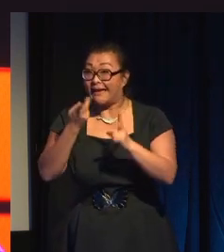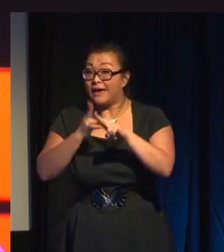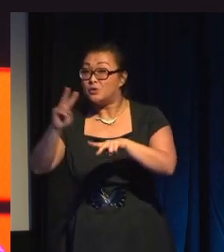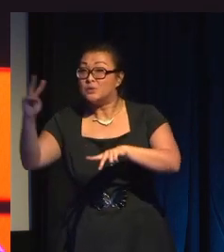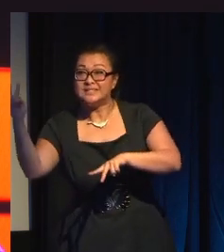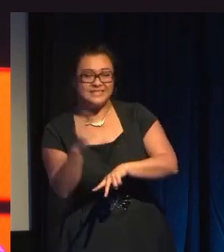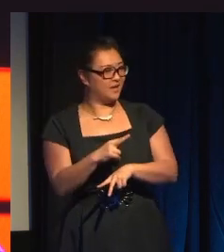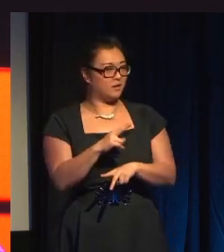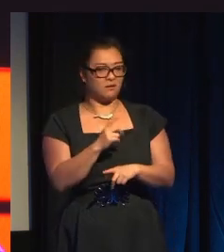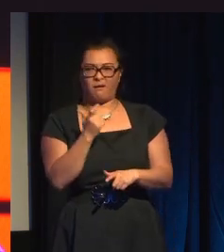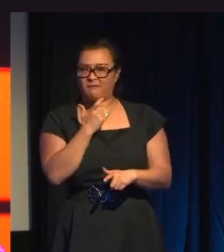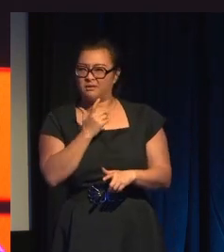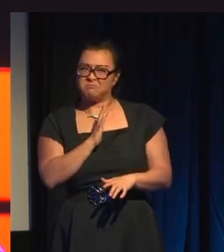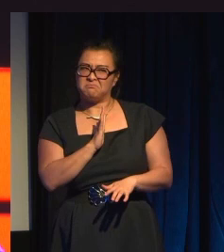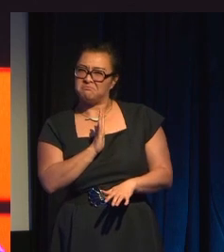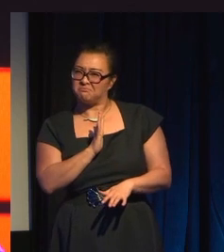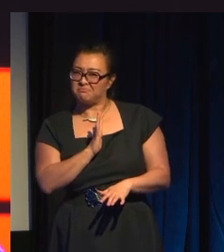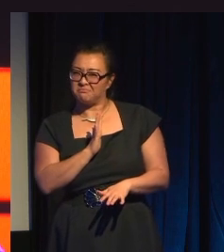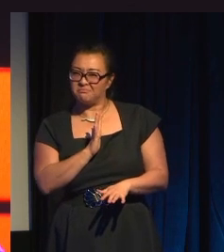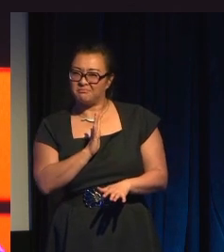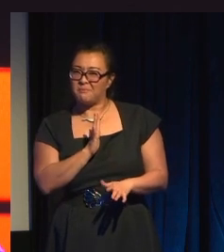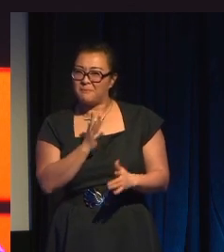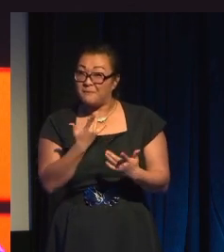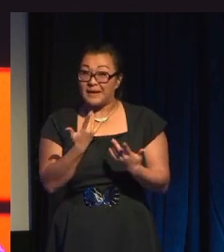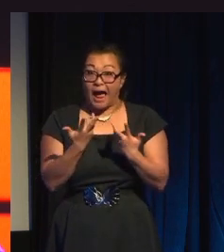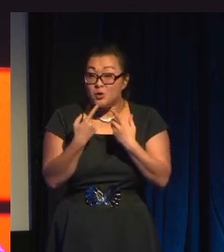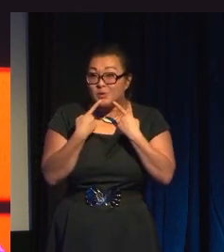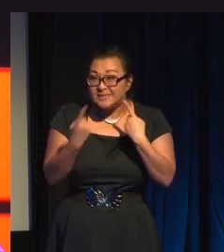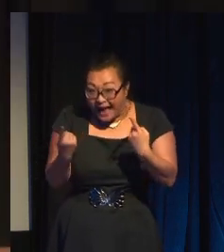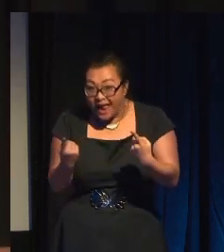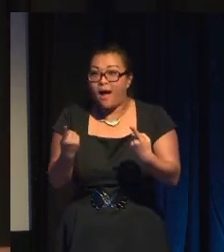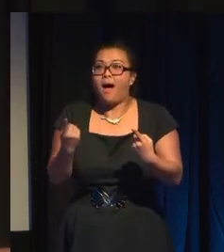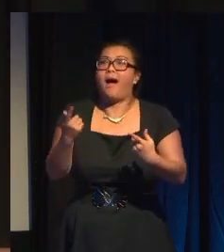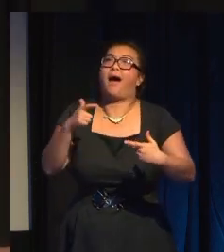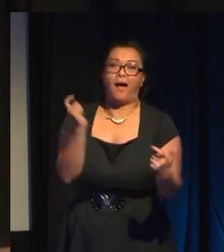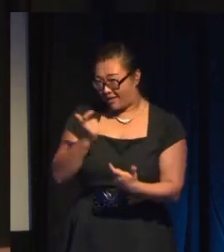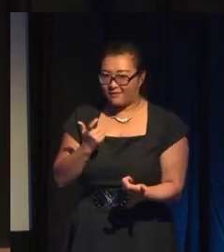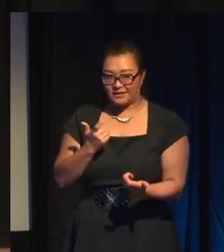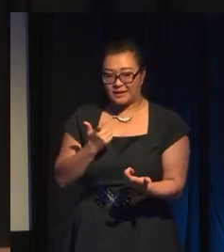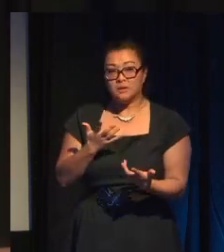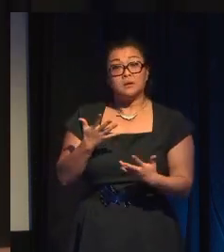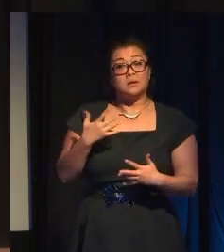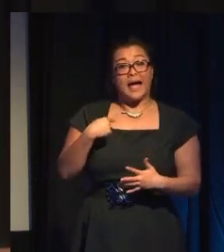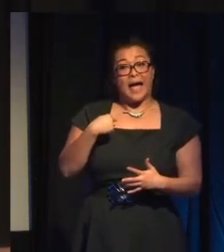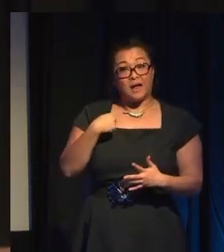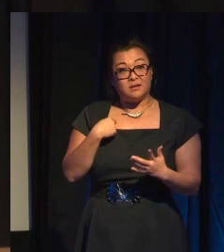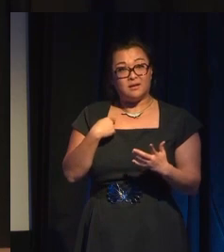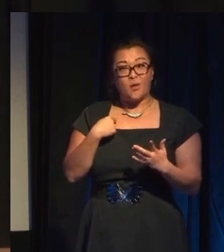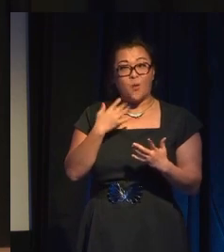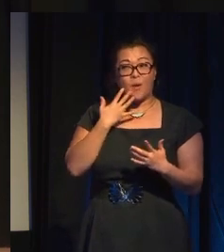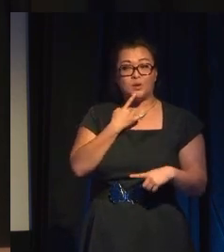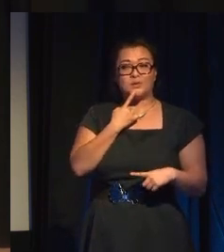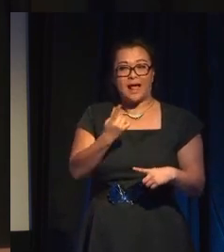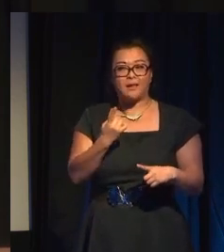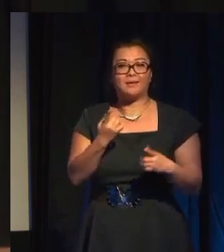is somehow funny, right? And I think telling is great because it leaves room for ambiguity and double entendre